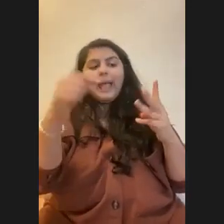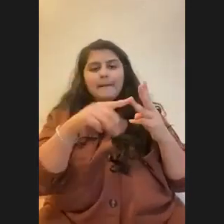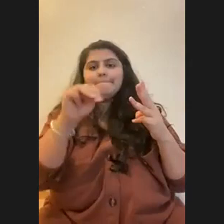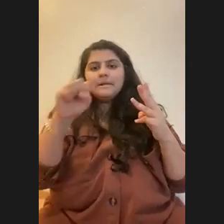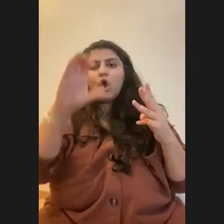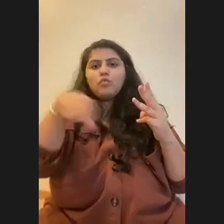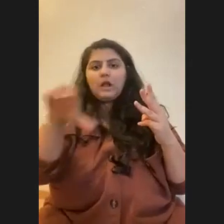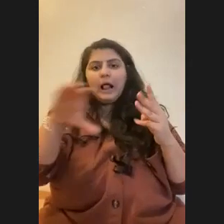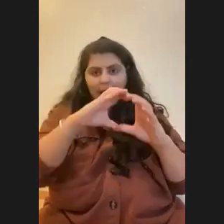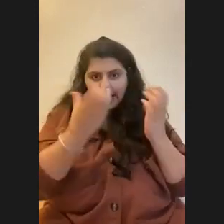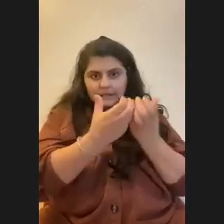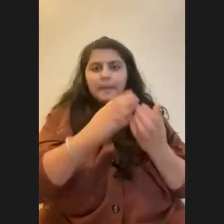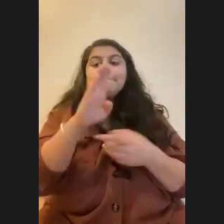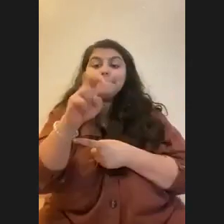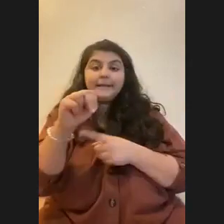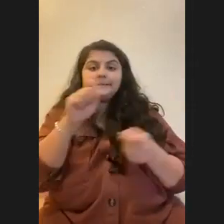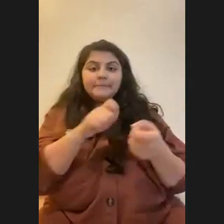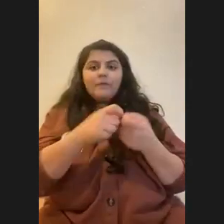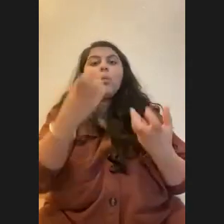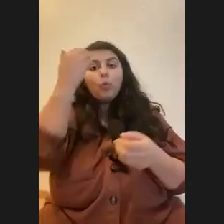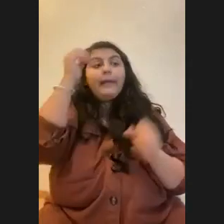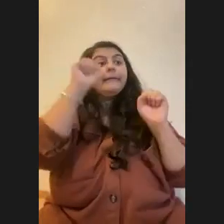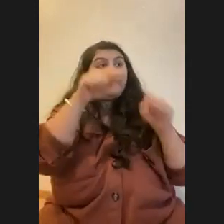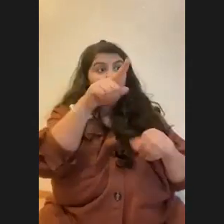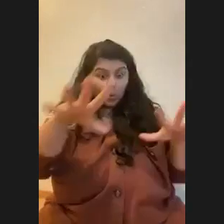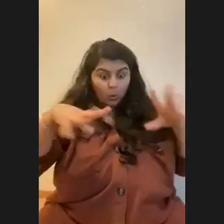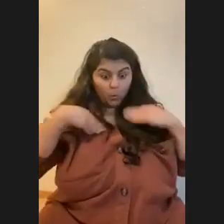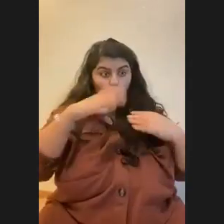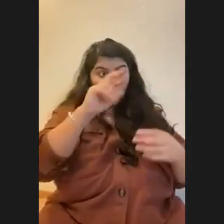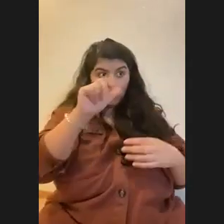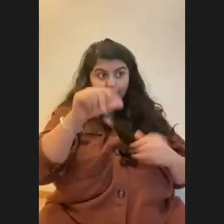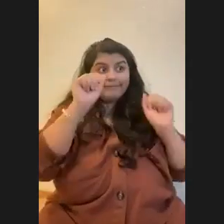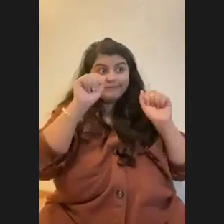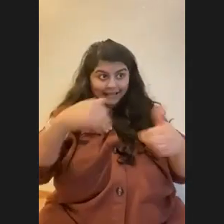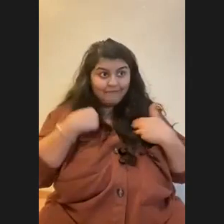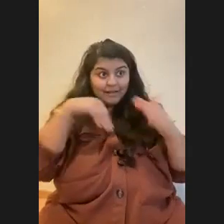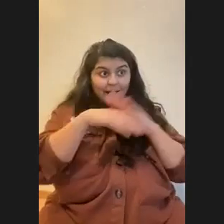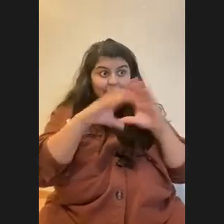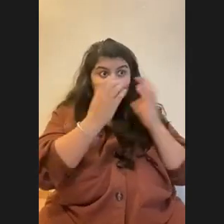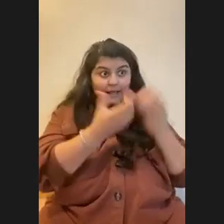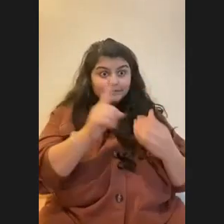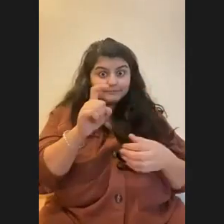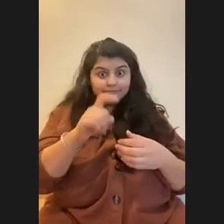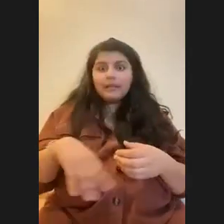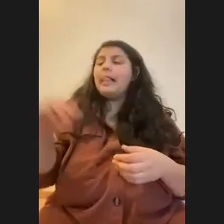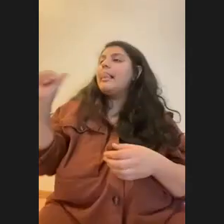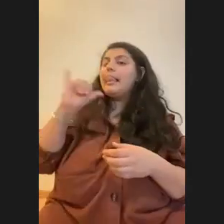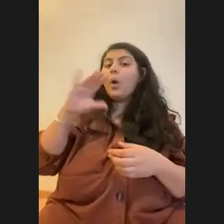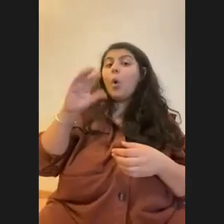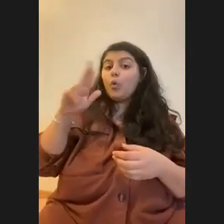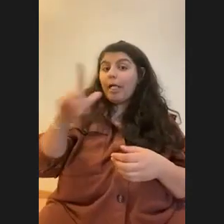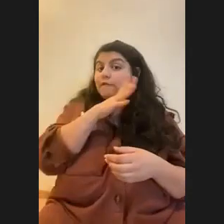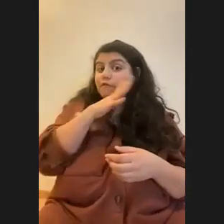Ben wants to know, uh, can you own coral? Can they have coral in their classrooms? Can you like, like coral farming?